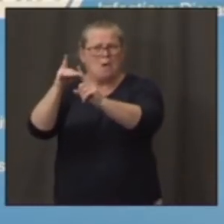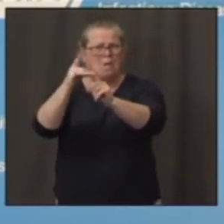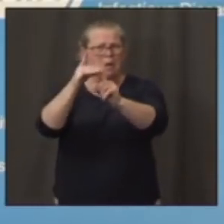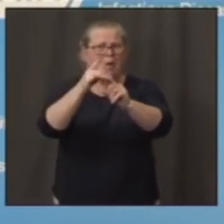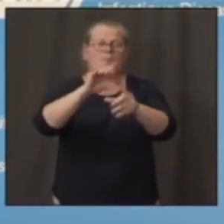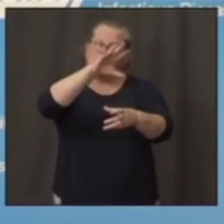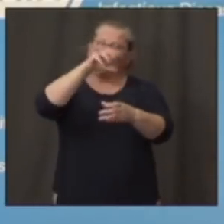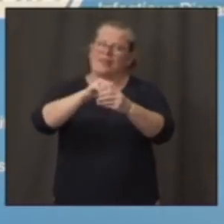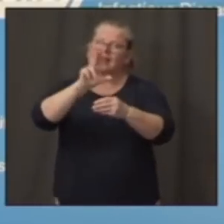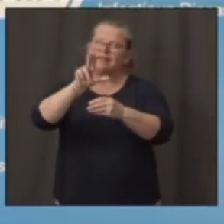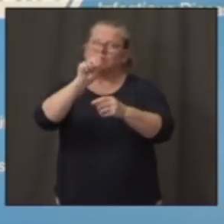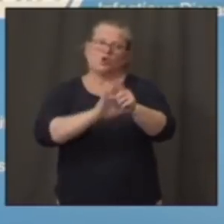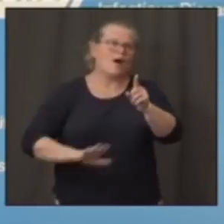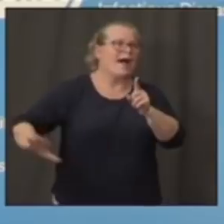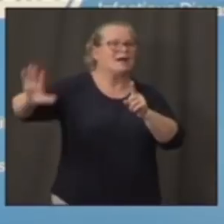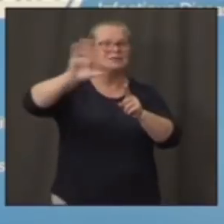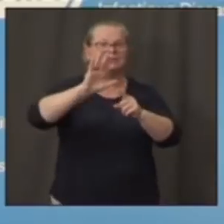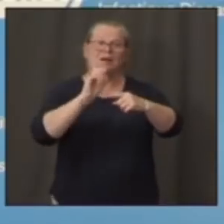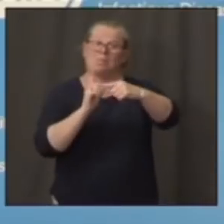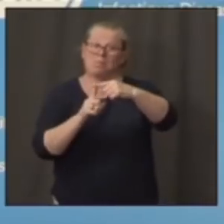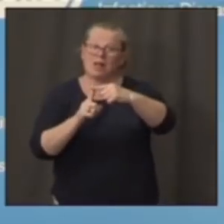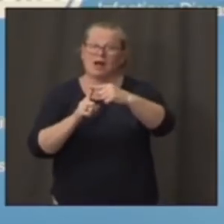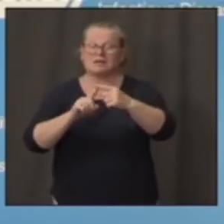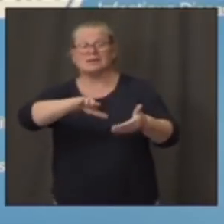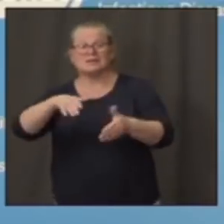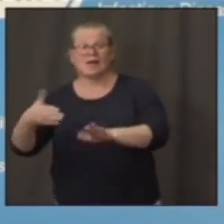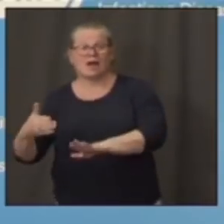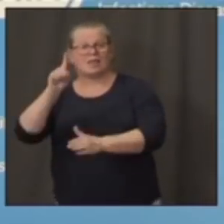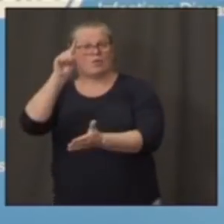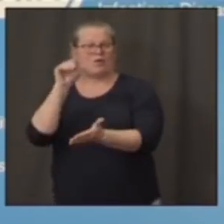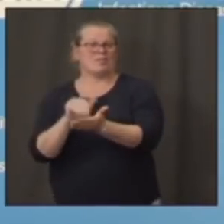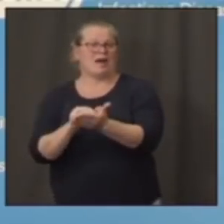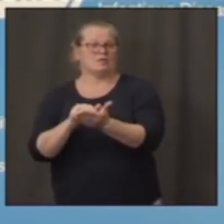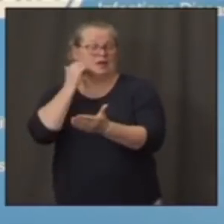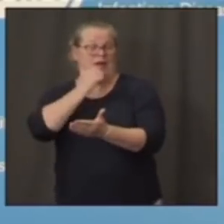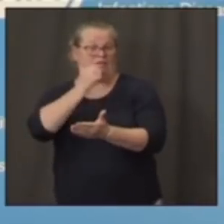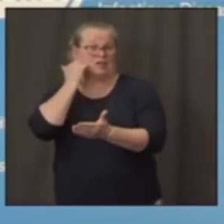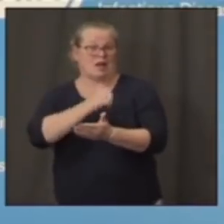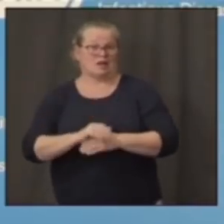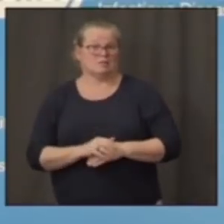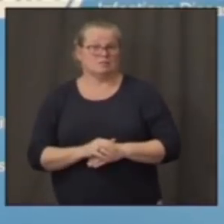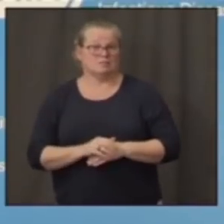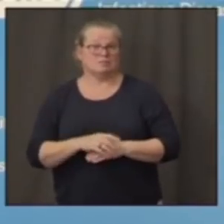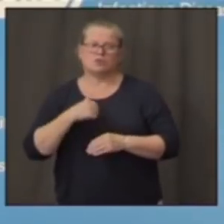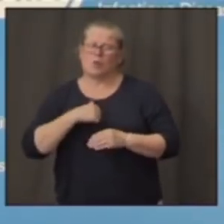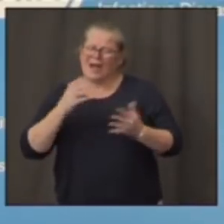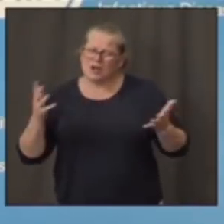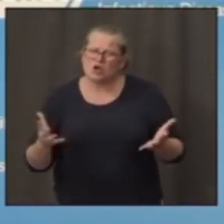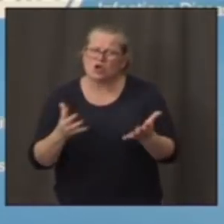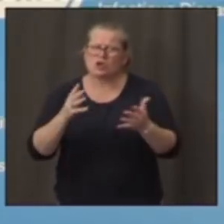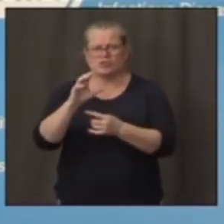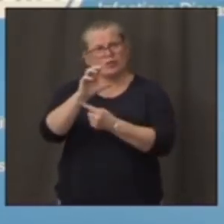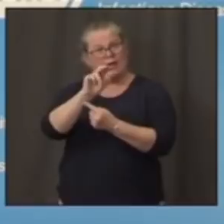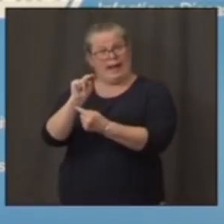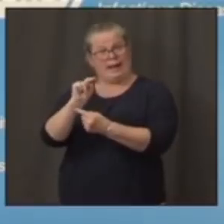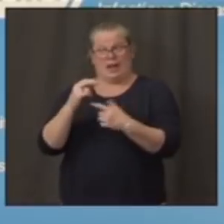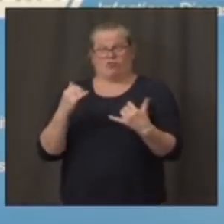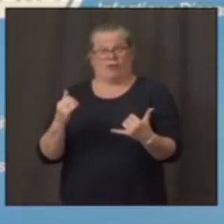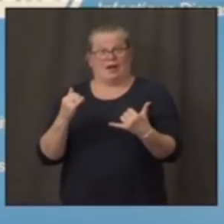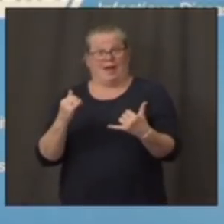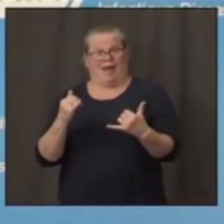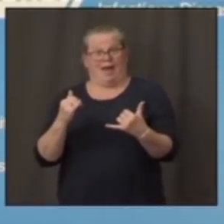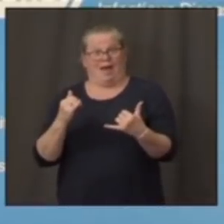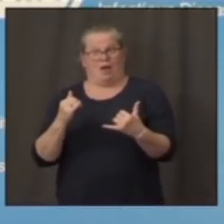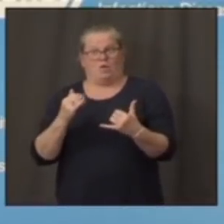deaths. I urge you to utilize the advantageous position that you're in in Connecticut with a